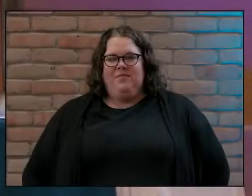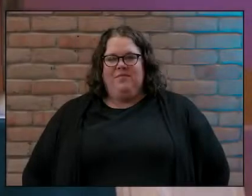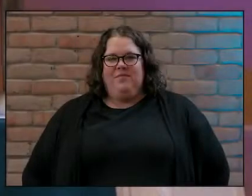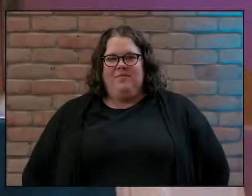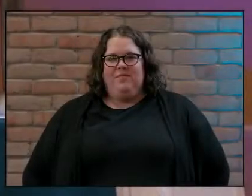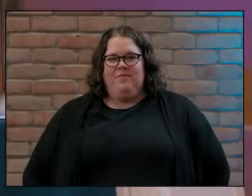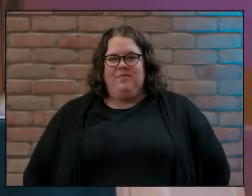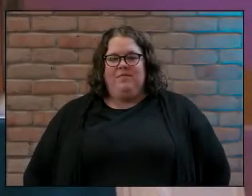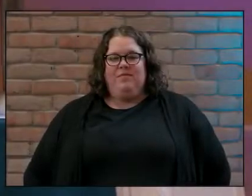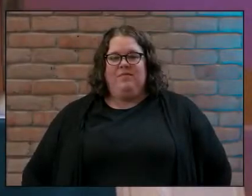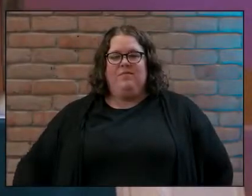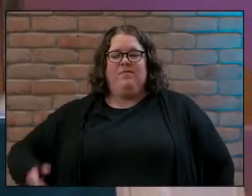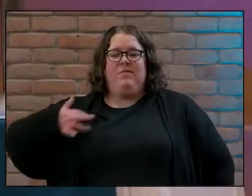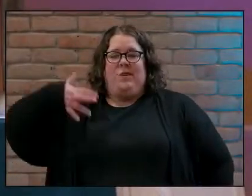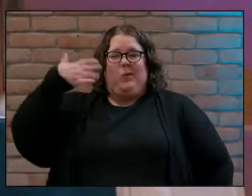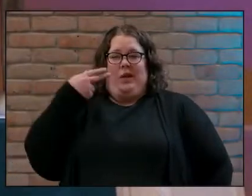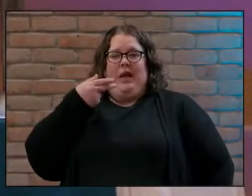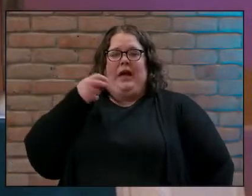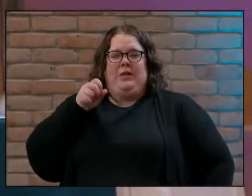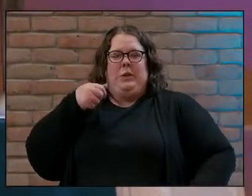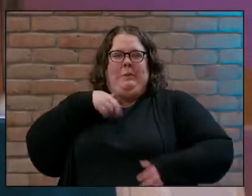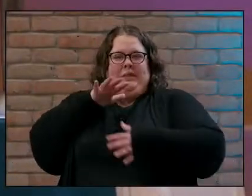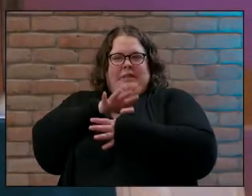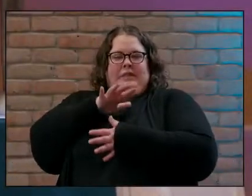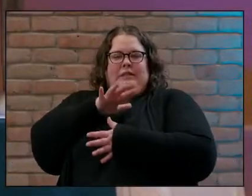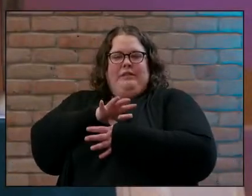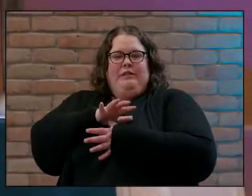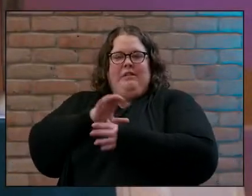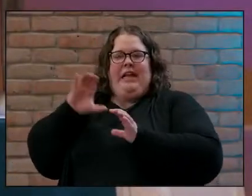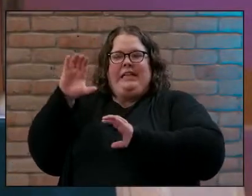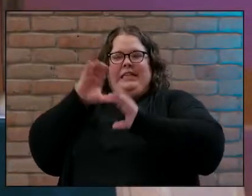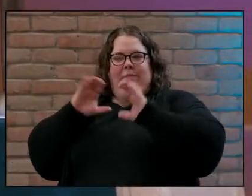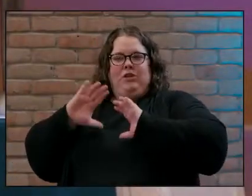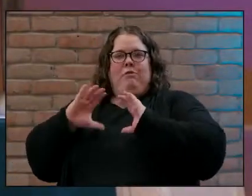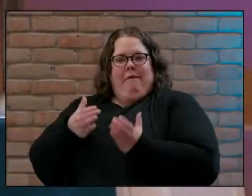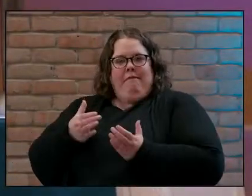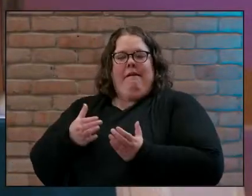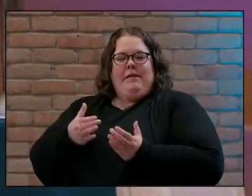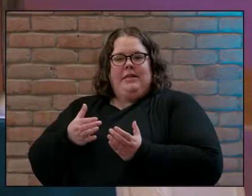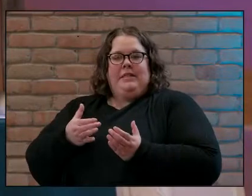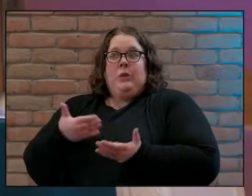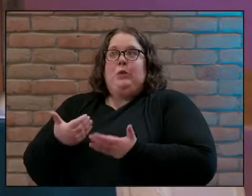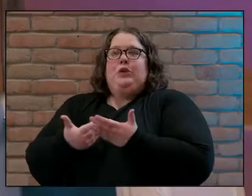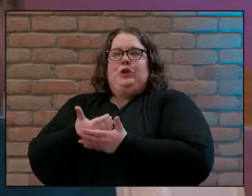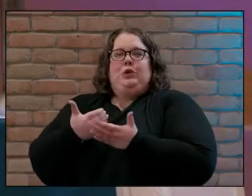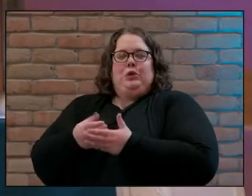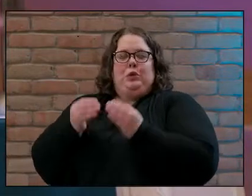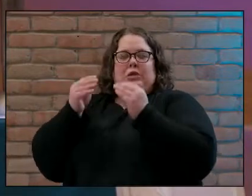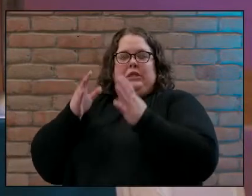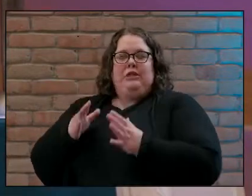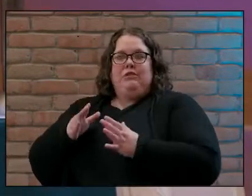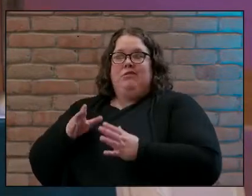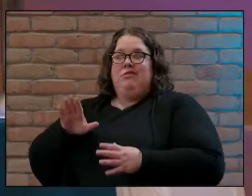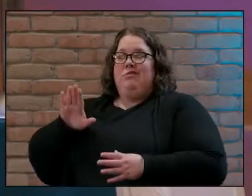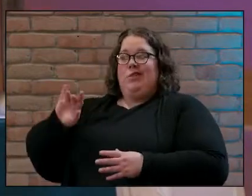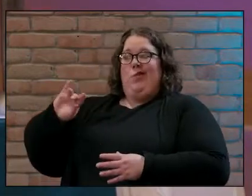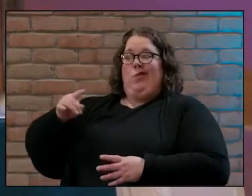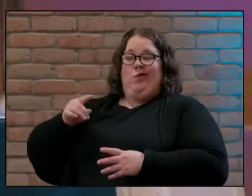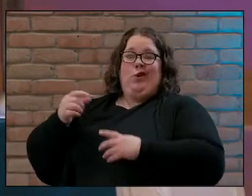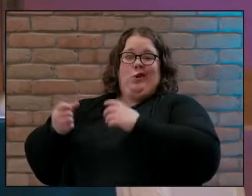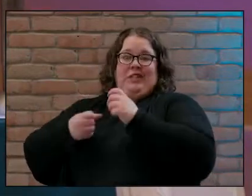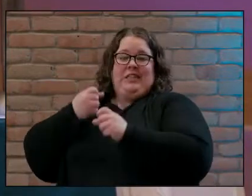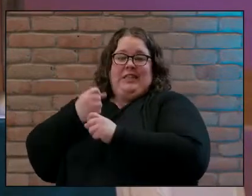when I was a senior in high school I had a chemistry class and we had a brand new teacher that year it was his first year teaching